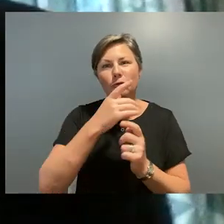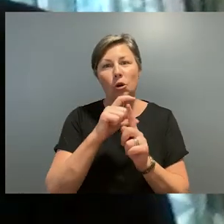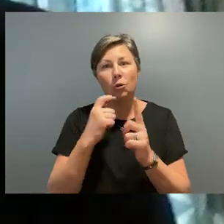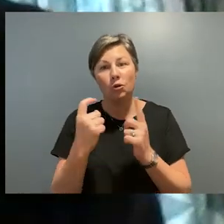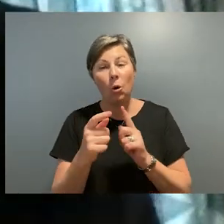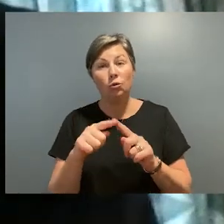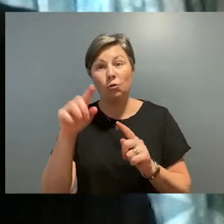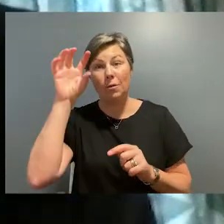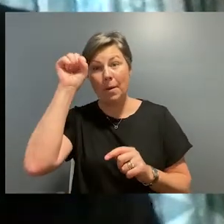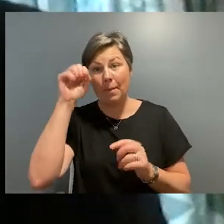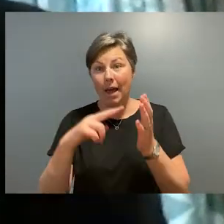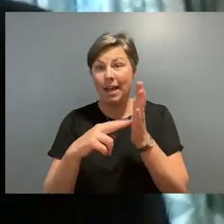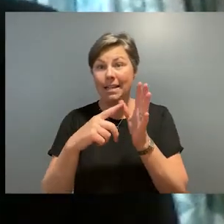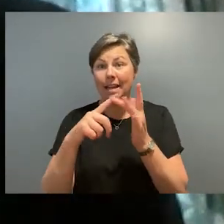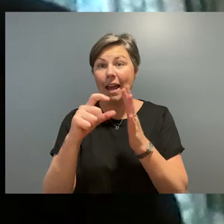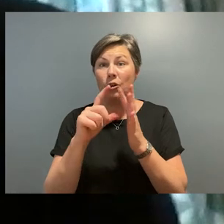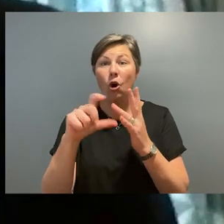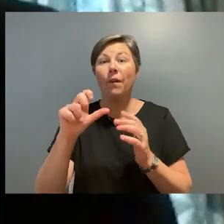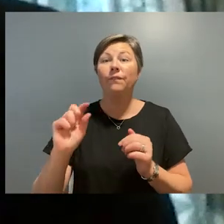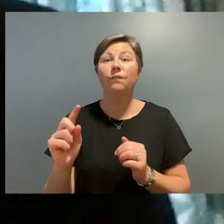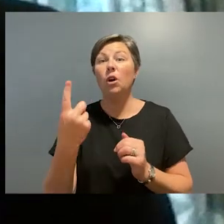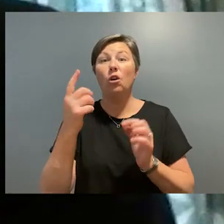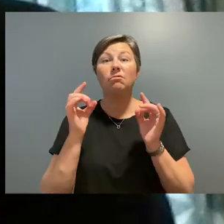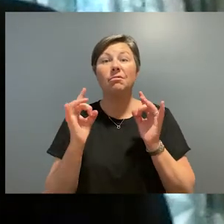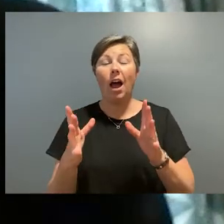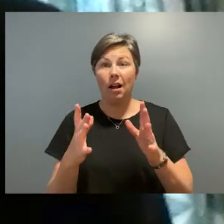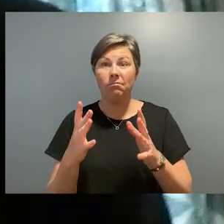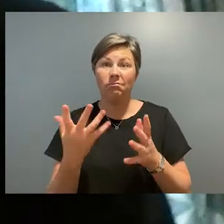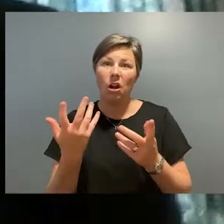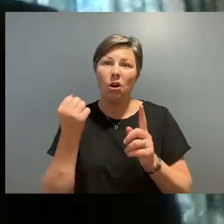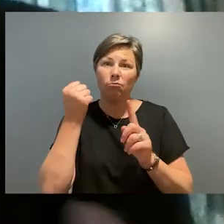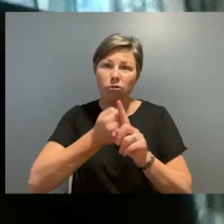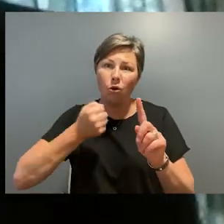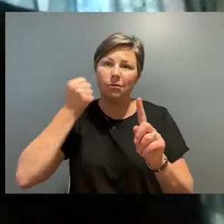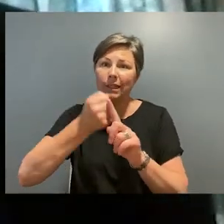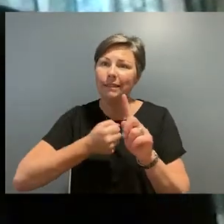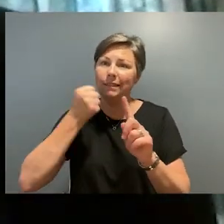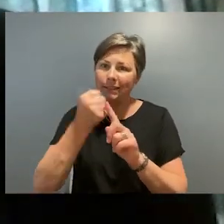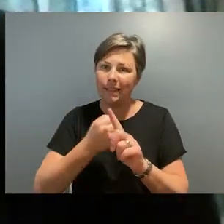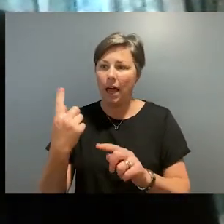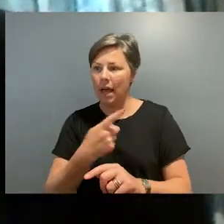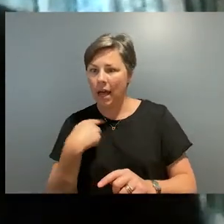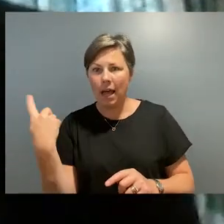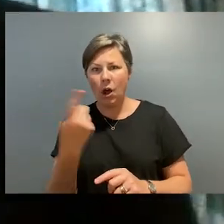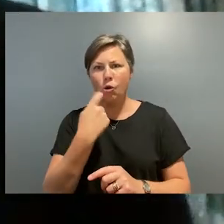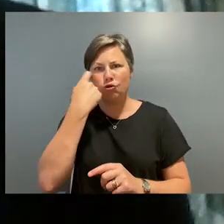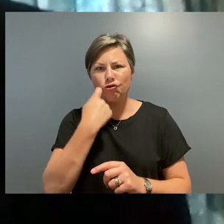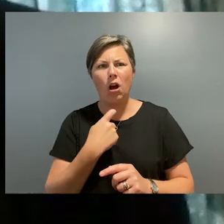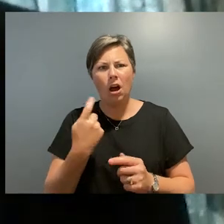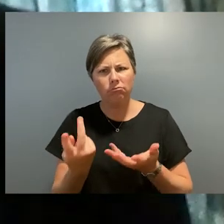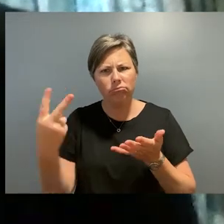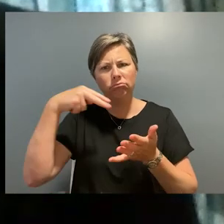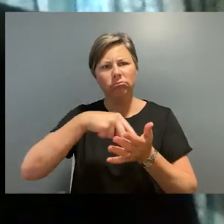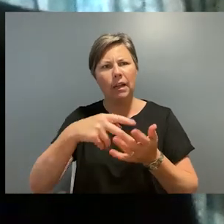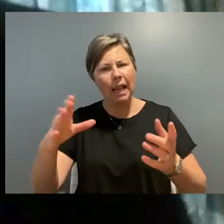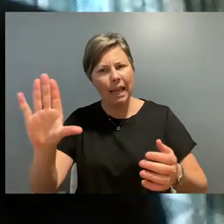something to remember that NAIDOC was a protest and it was something that our people were trying to achieve to create a voice